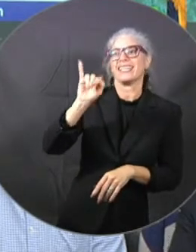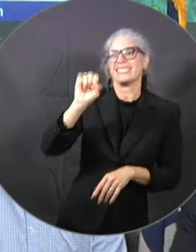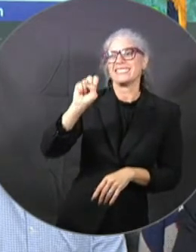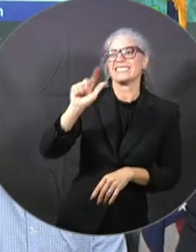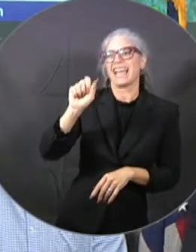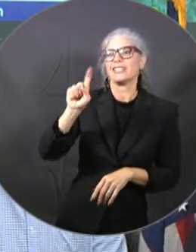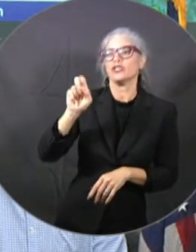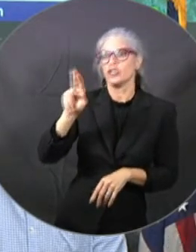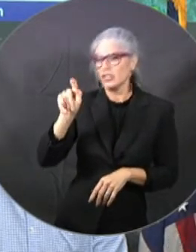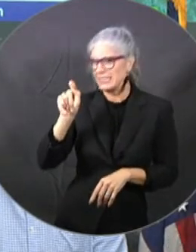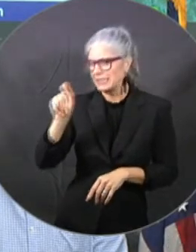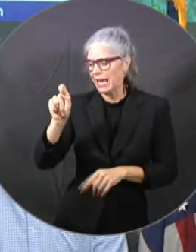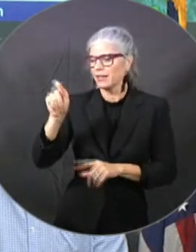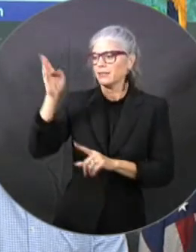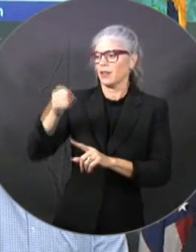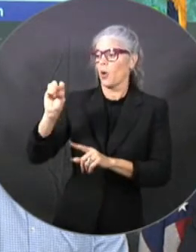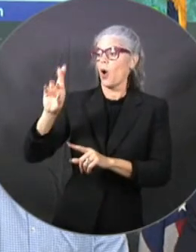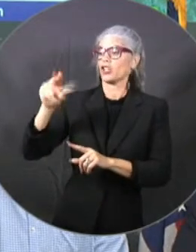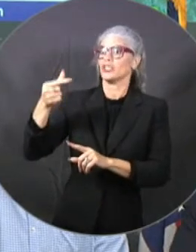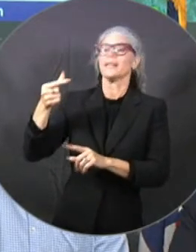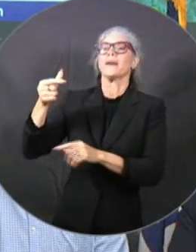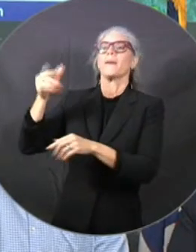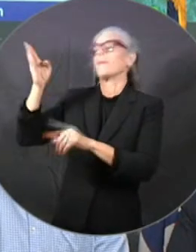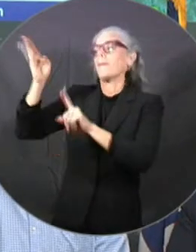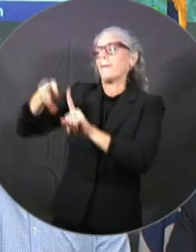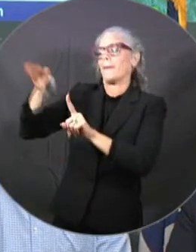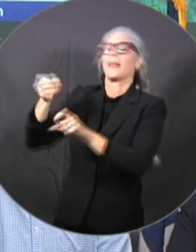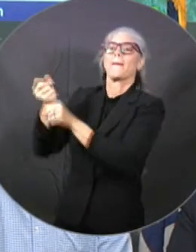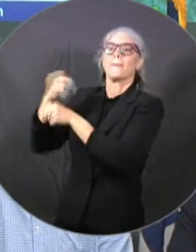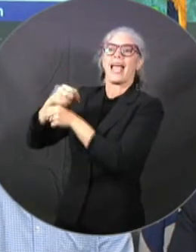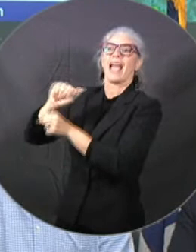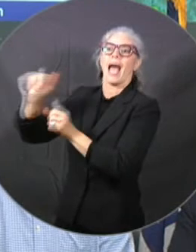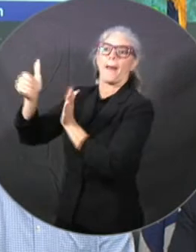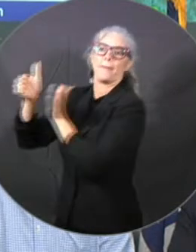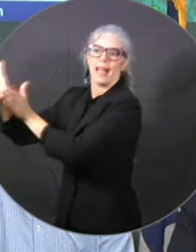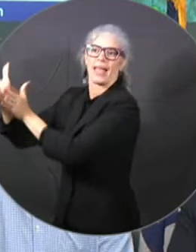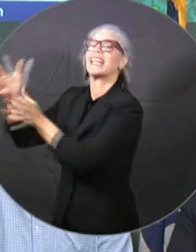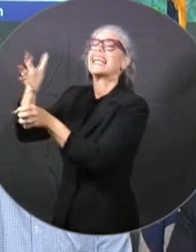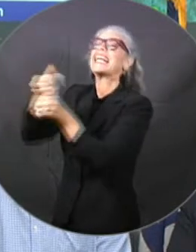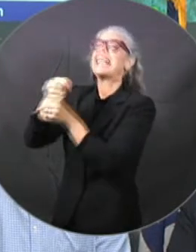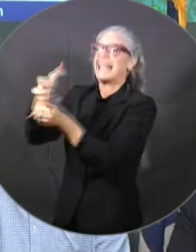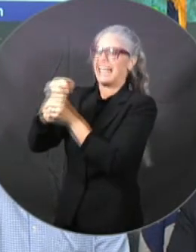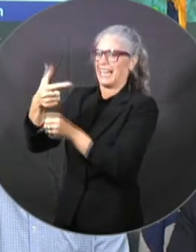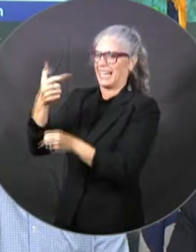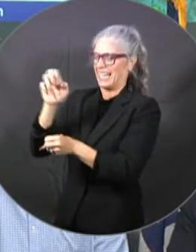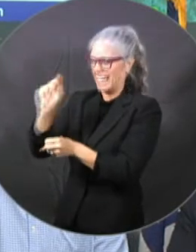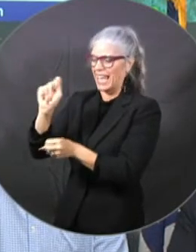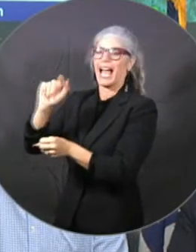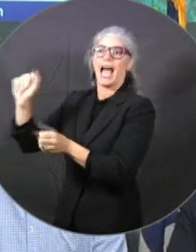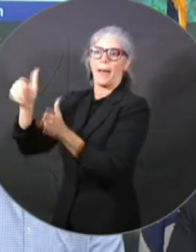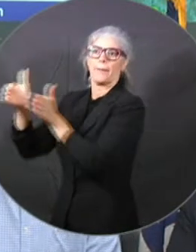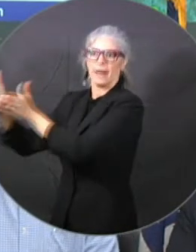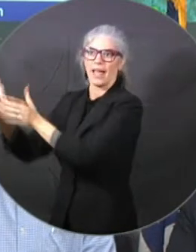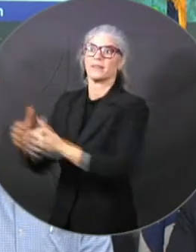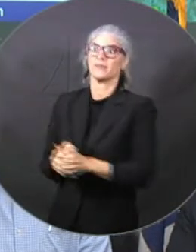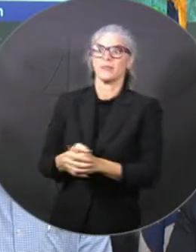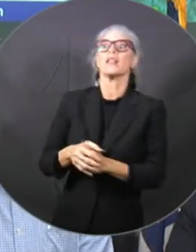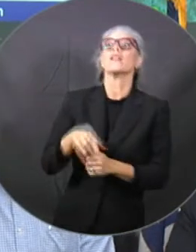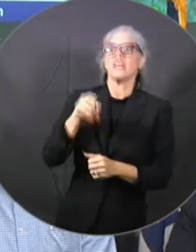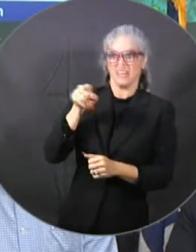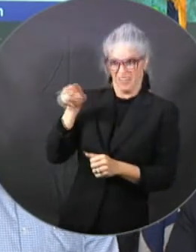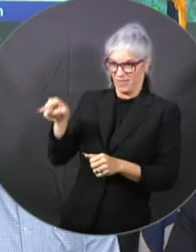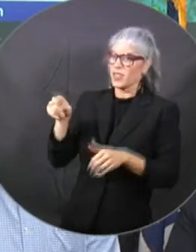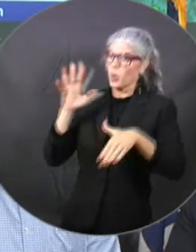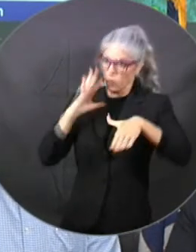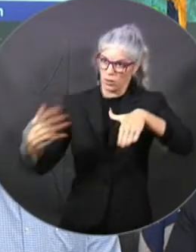hurricane and this is absolutely going to impact the state of florida in many, many different ways. So please, please heed